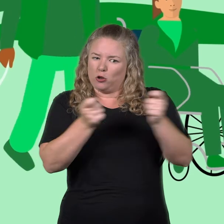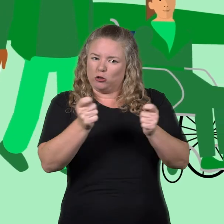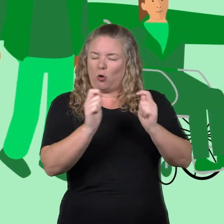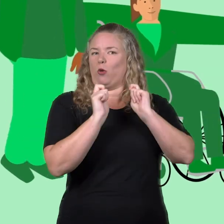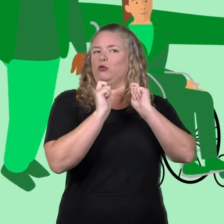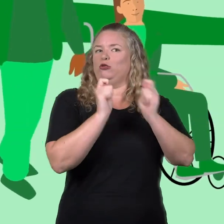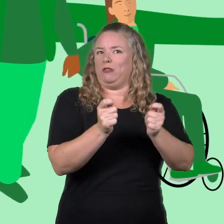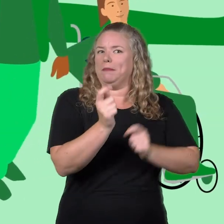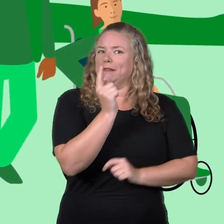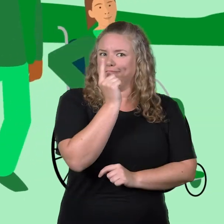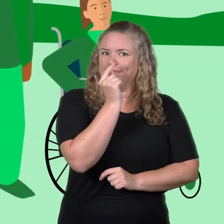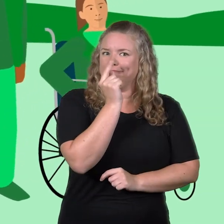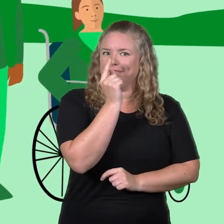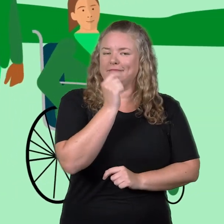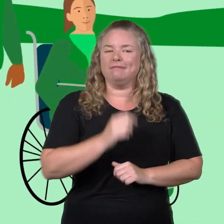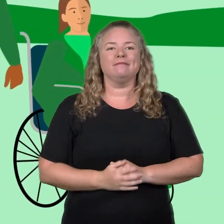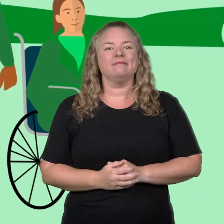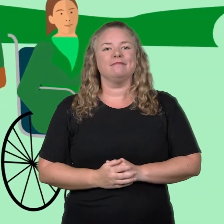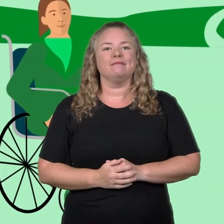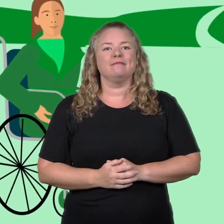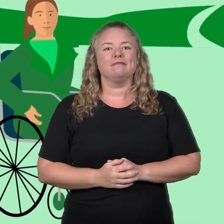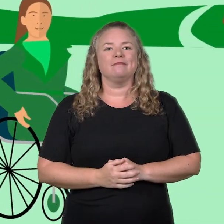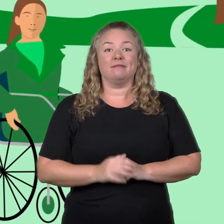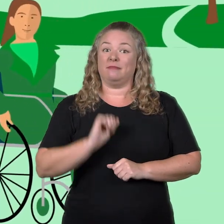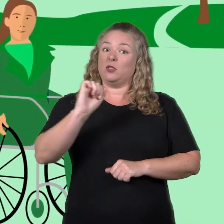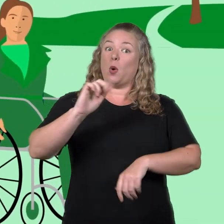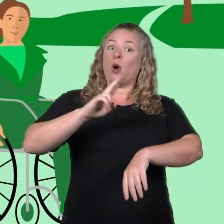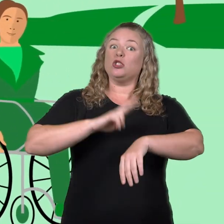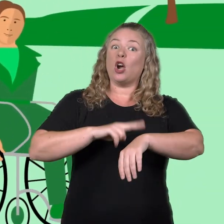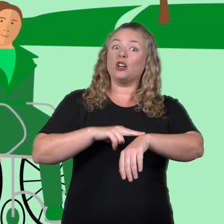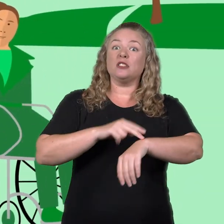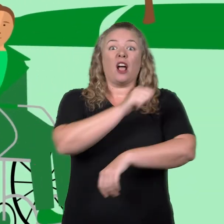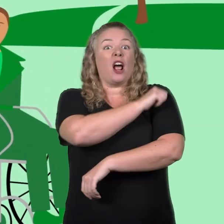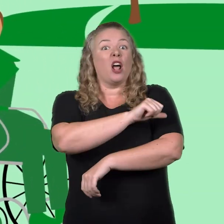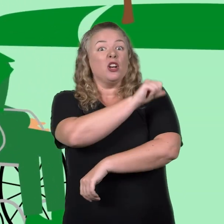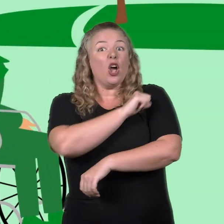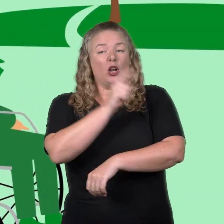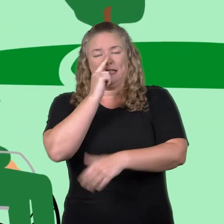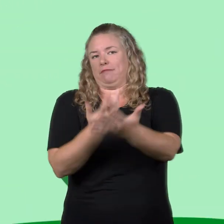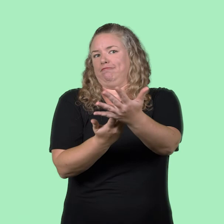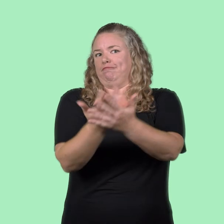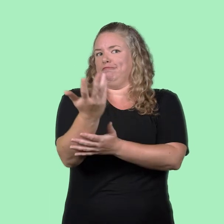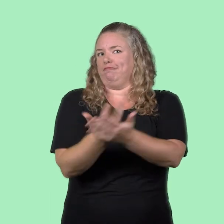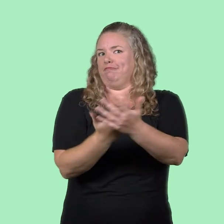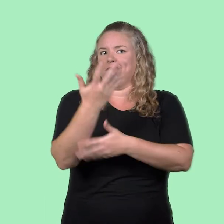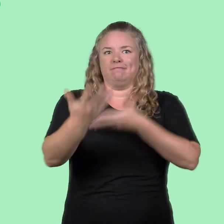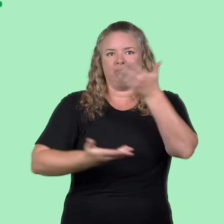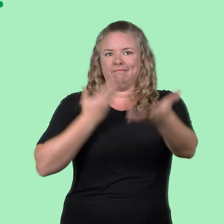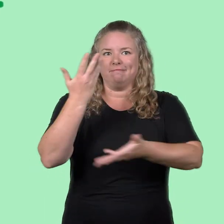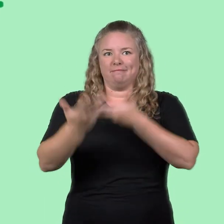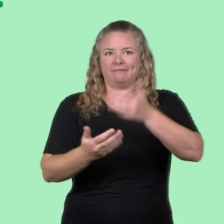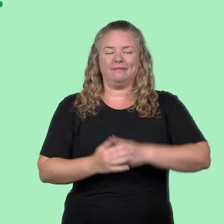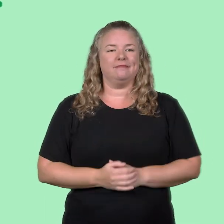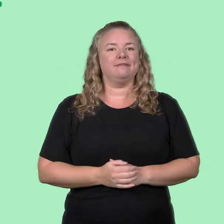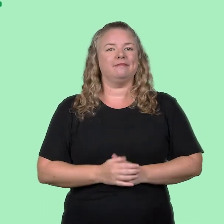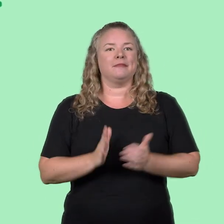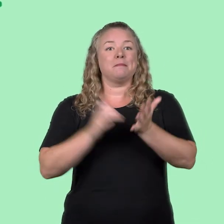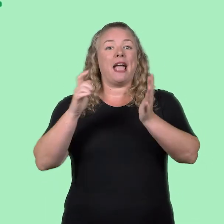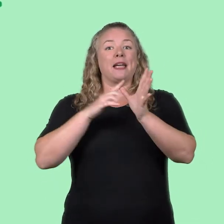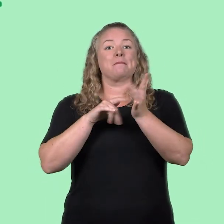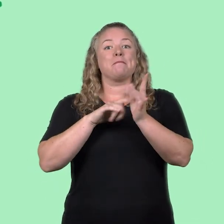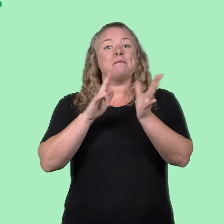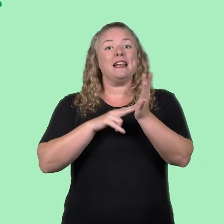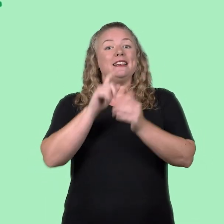it can often be controlled with treatment. Your doctor or nurse will talk to you about this. Macmillan Cancer Support